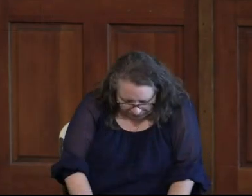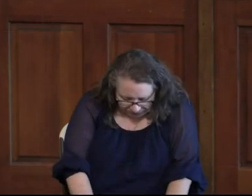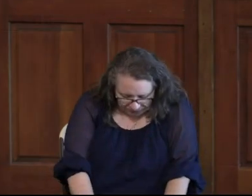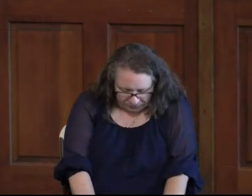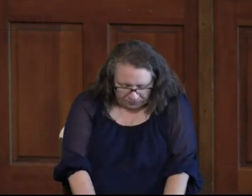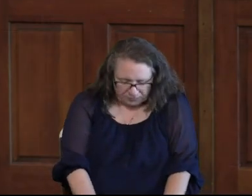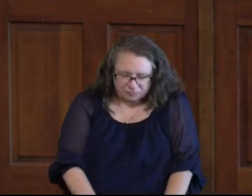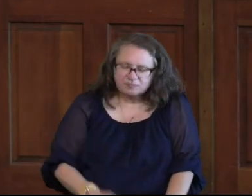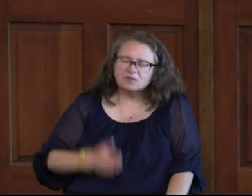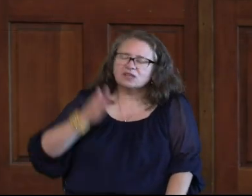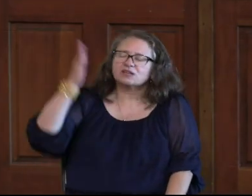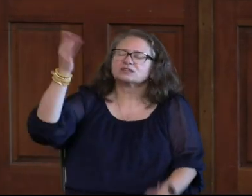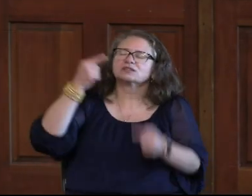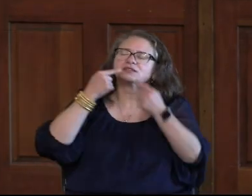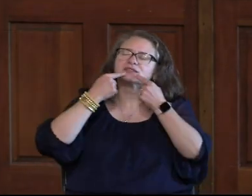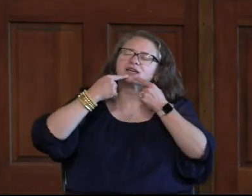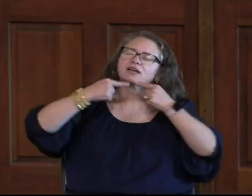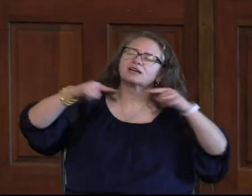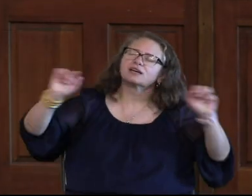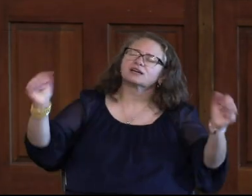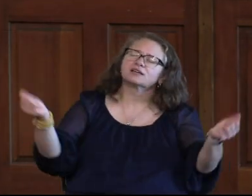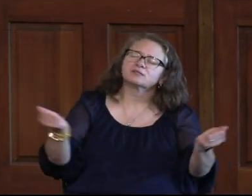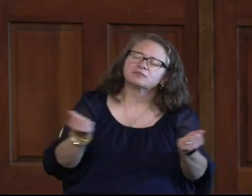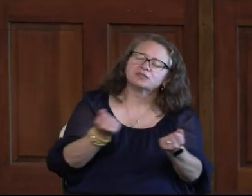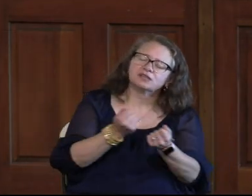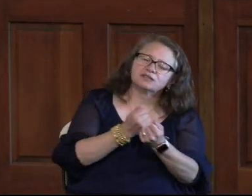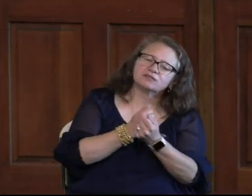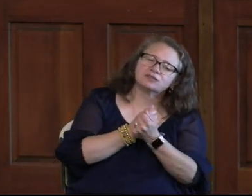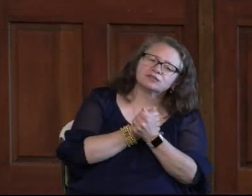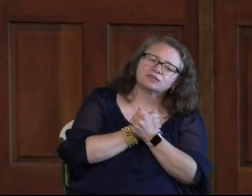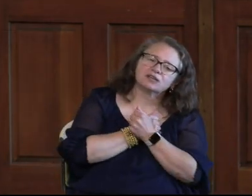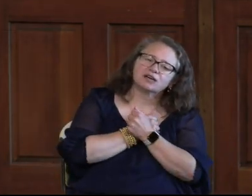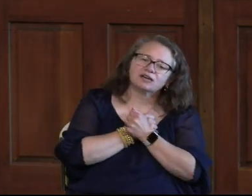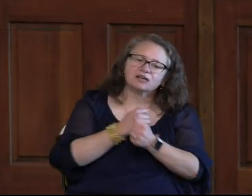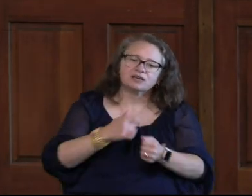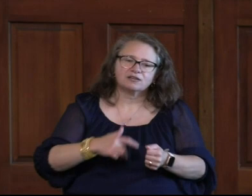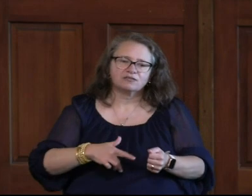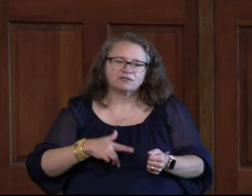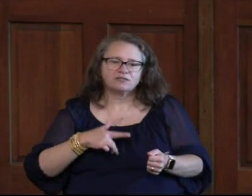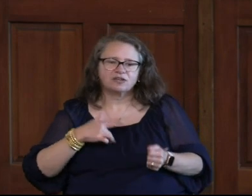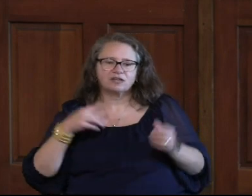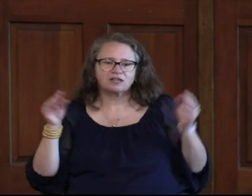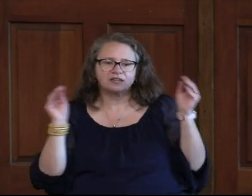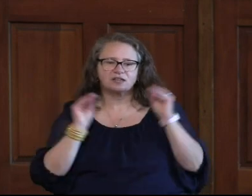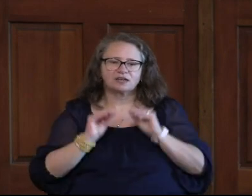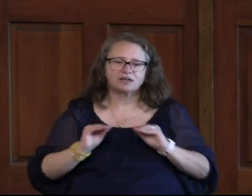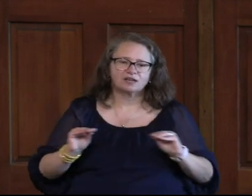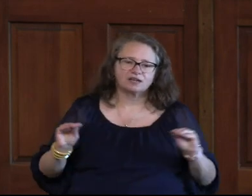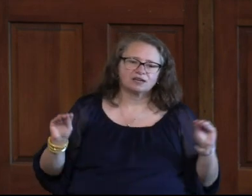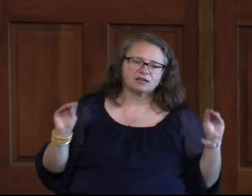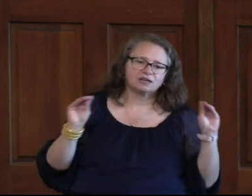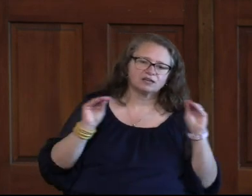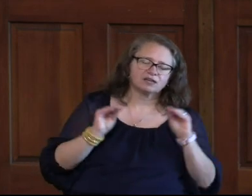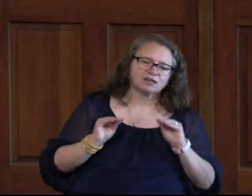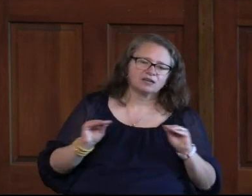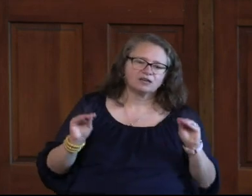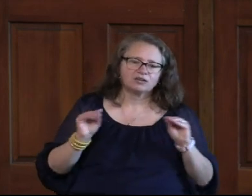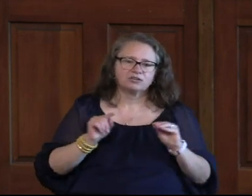you say I am loved when I can't feel a thing